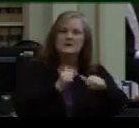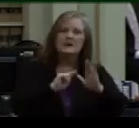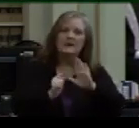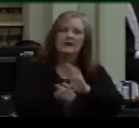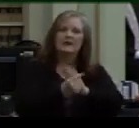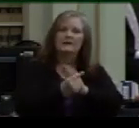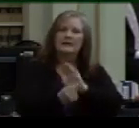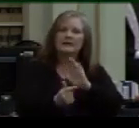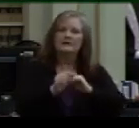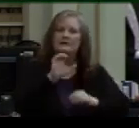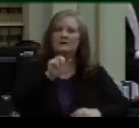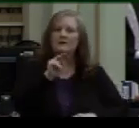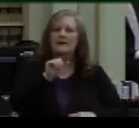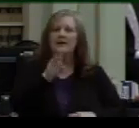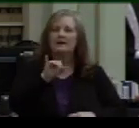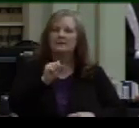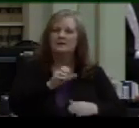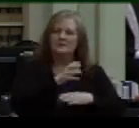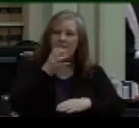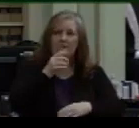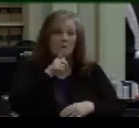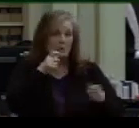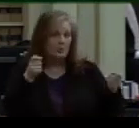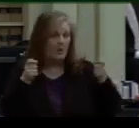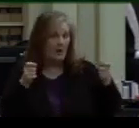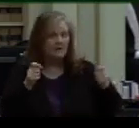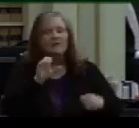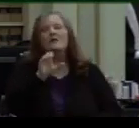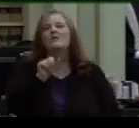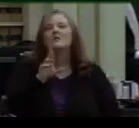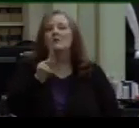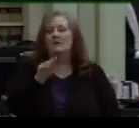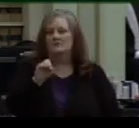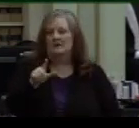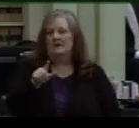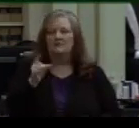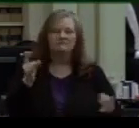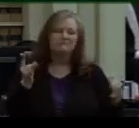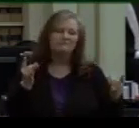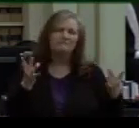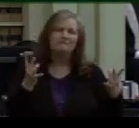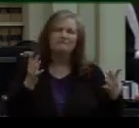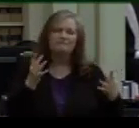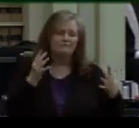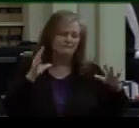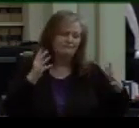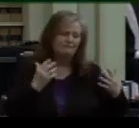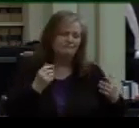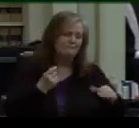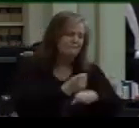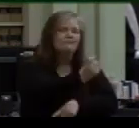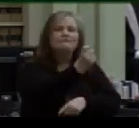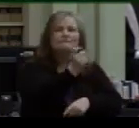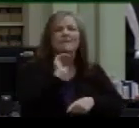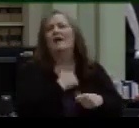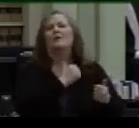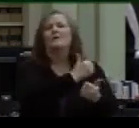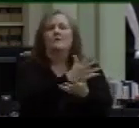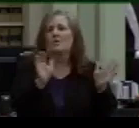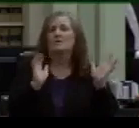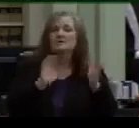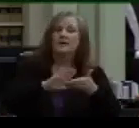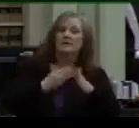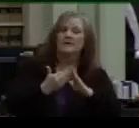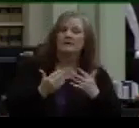farms, many of which are run by the cartels that are devastating our pristine forests and increasingly themselves becoming